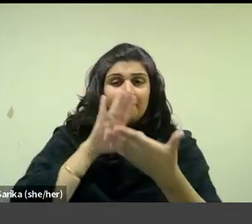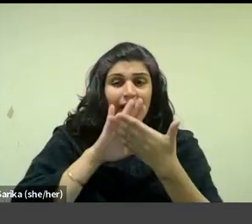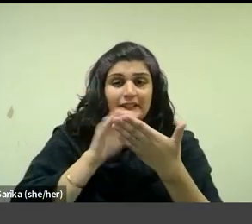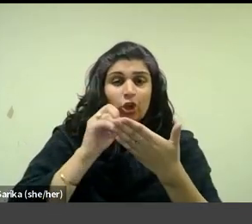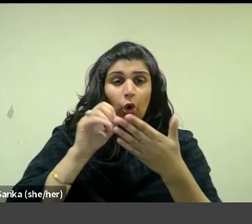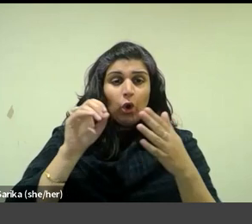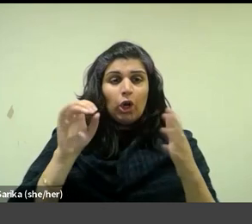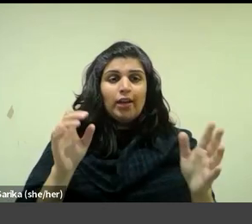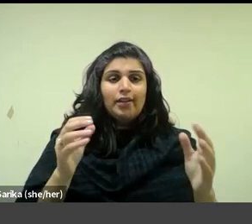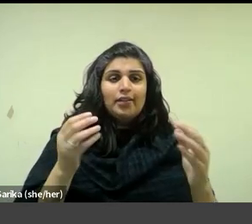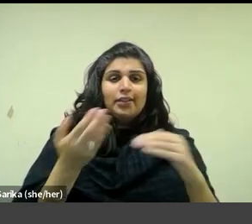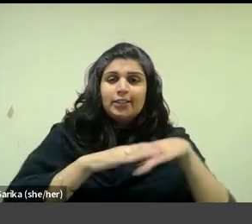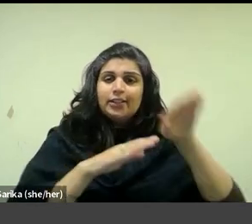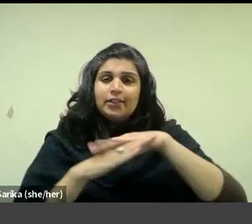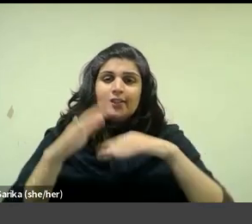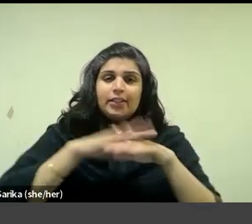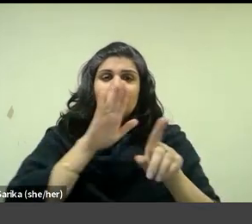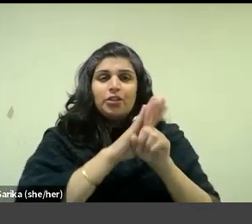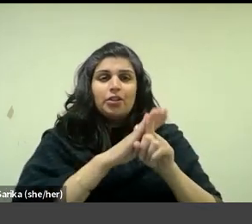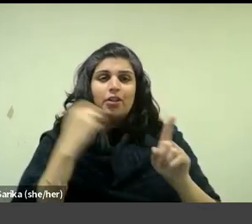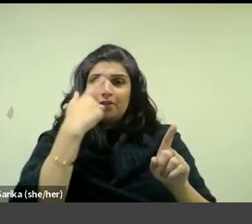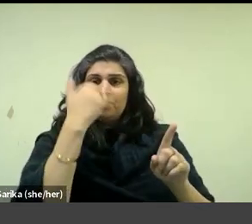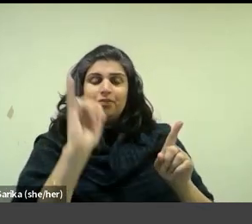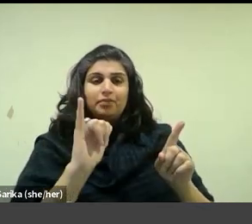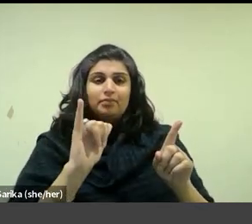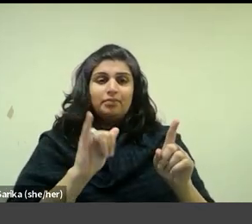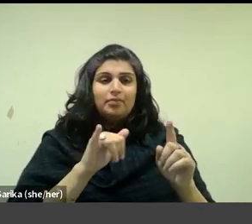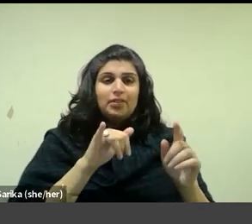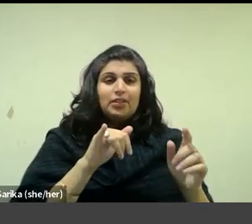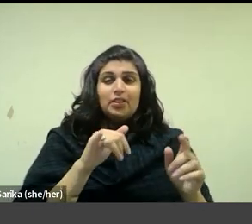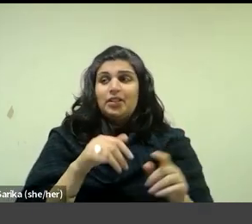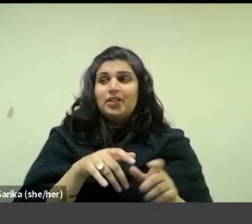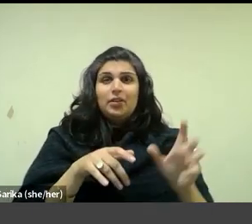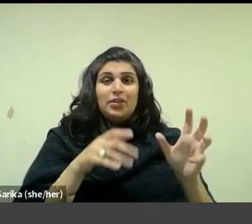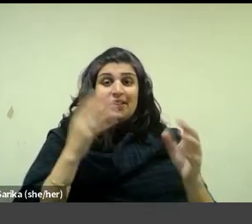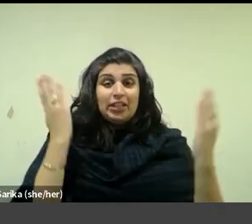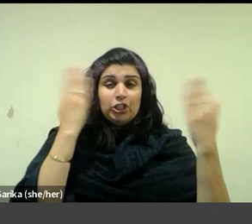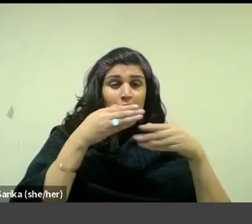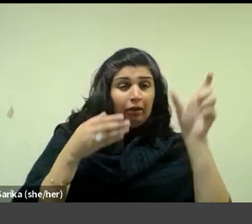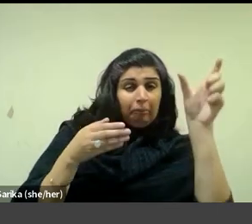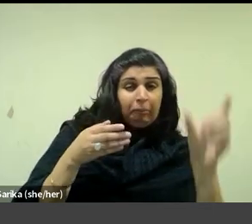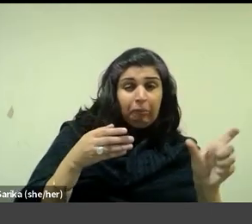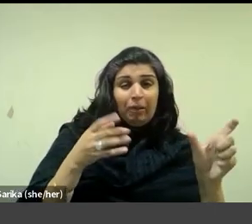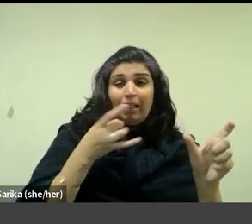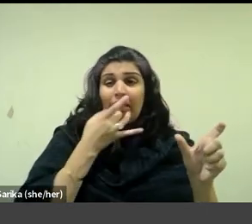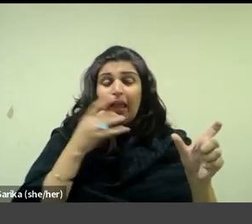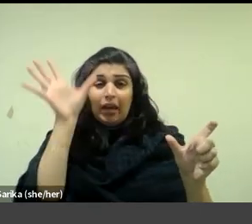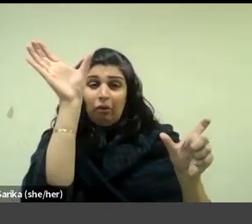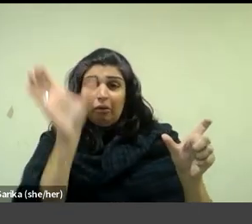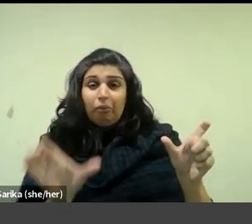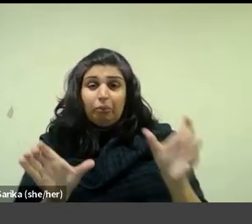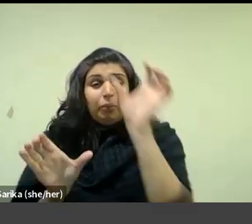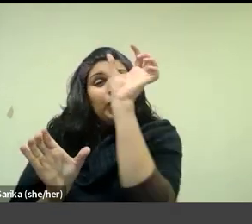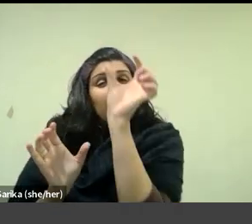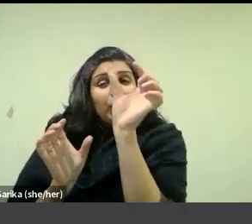appearance. Indeed, vertical juxtapositions of dark and light ripple across the surface of the print from the immediate